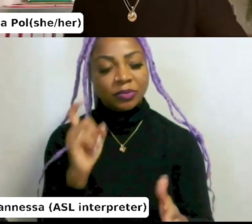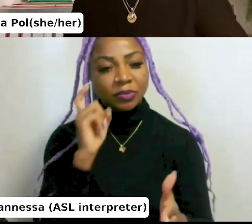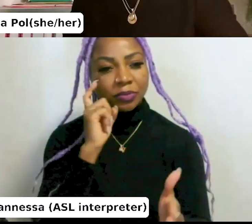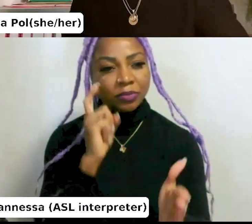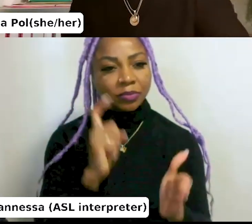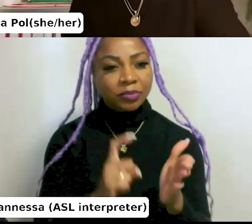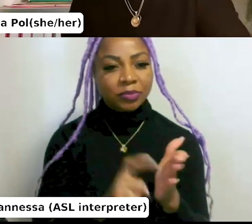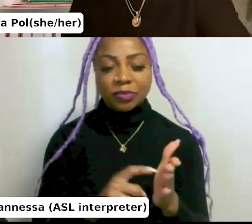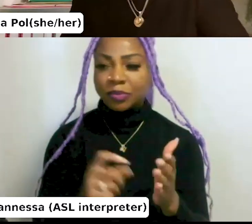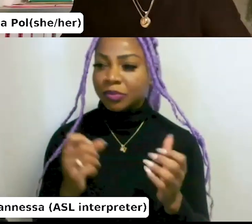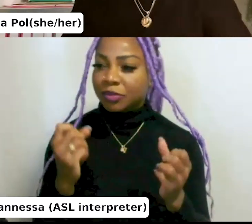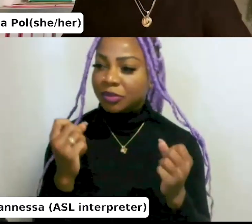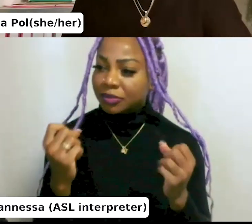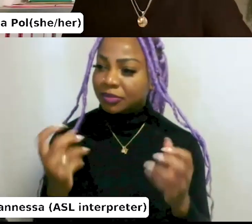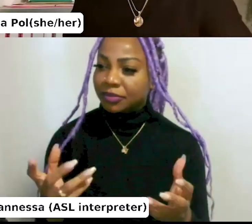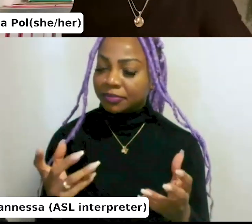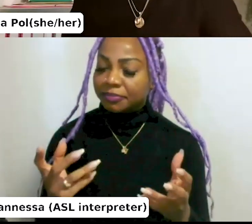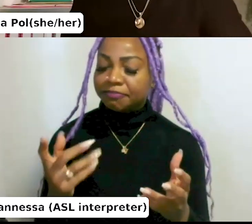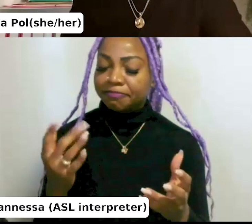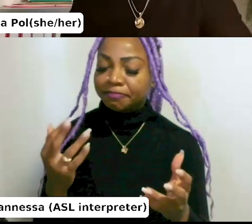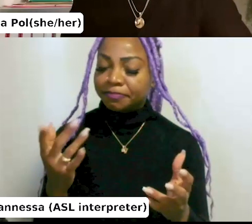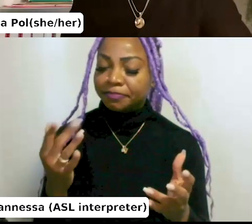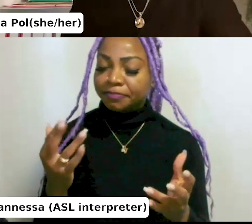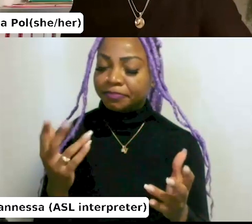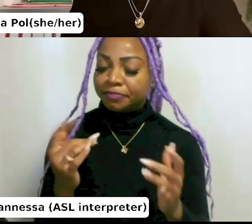things that really, um,